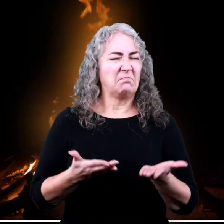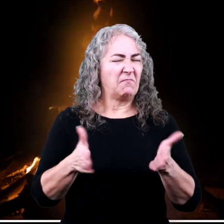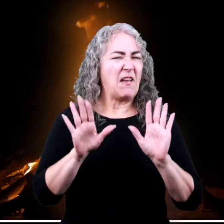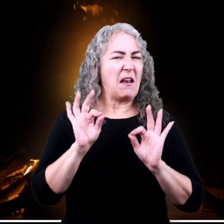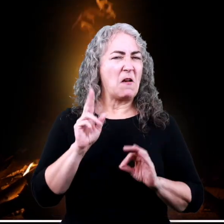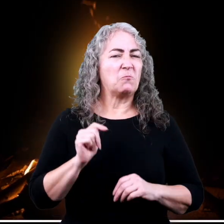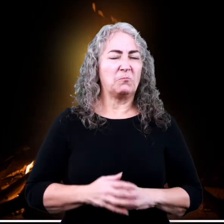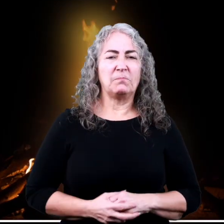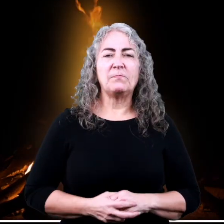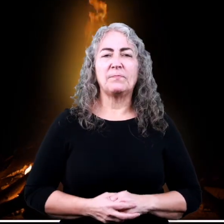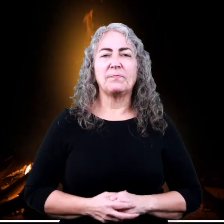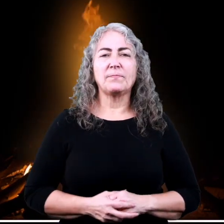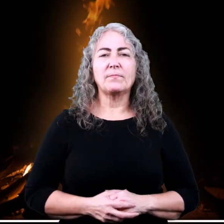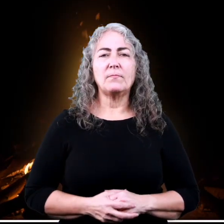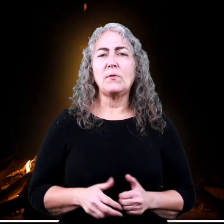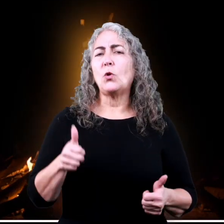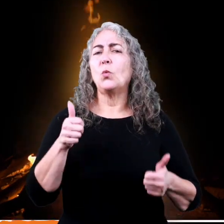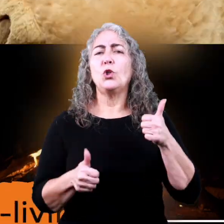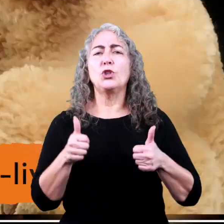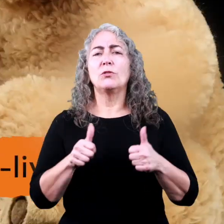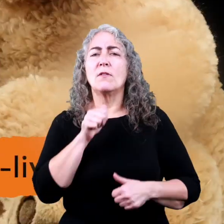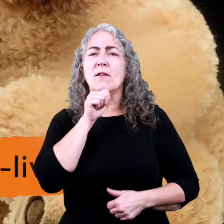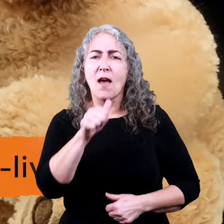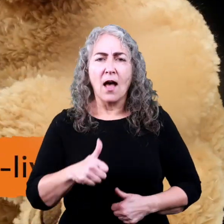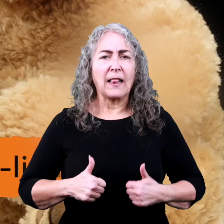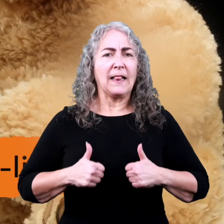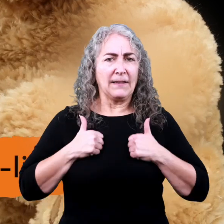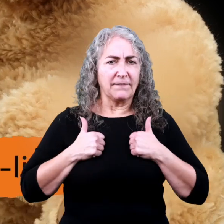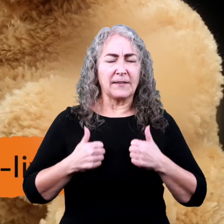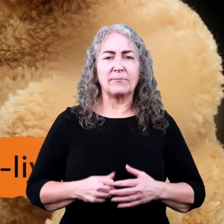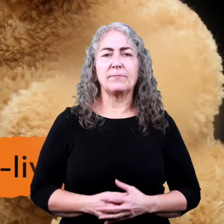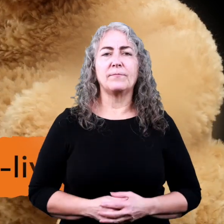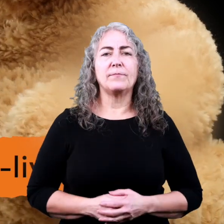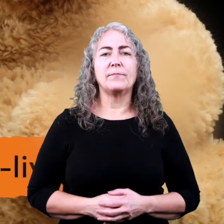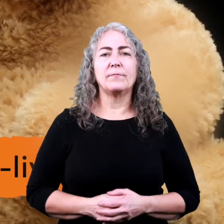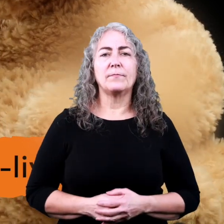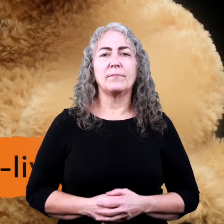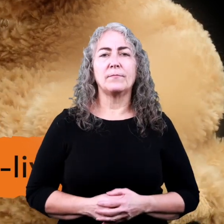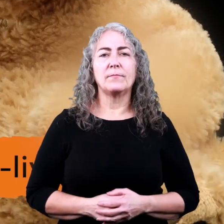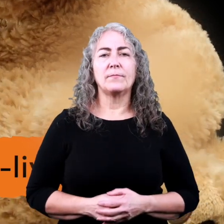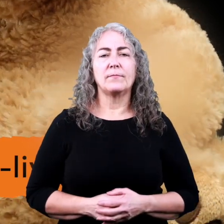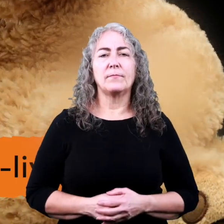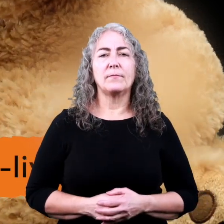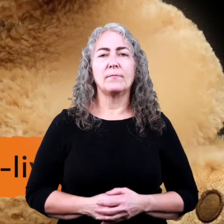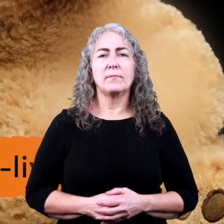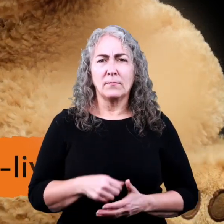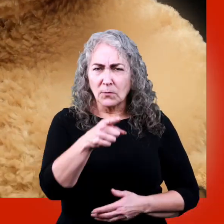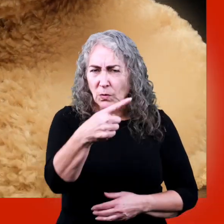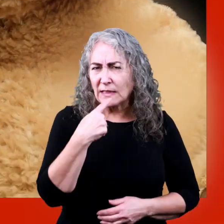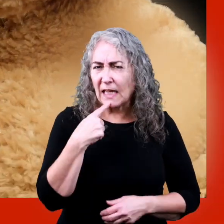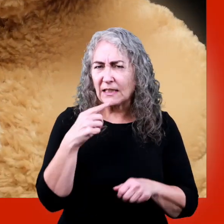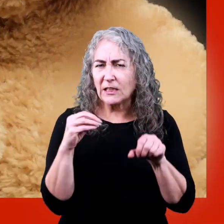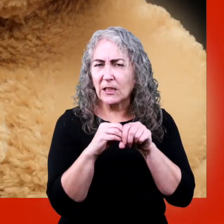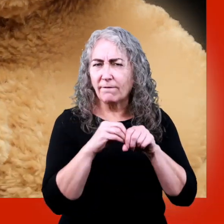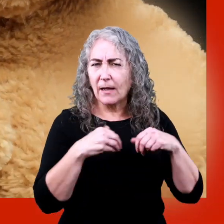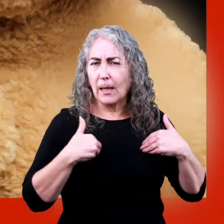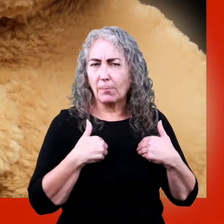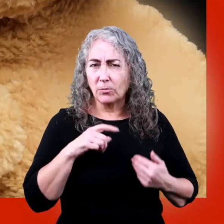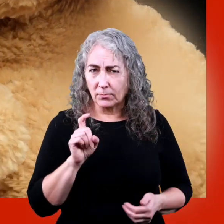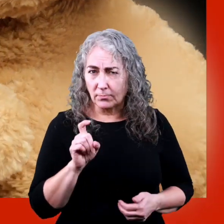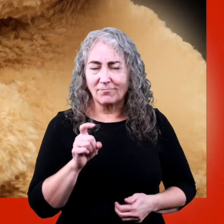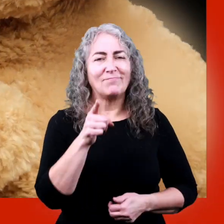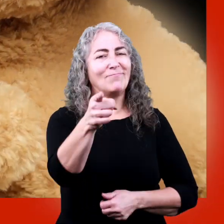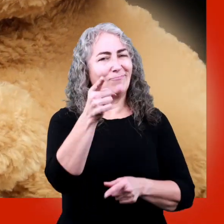Let's find out Which one of these is non-living? Did you say the stuffed